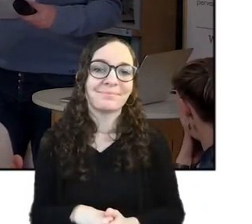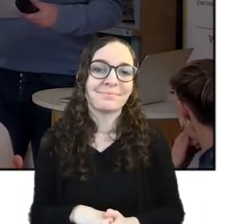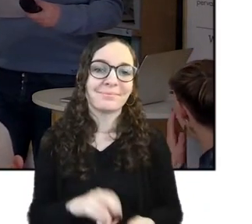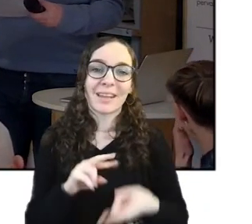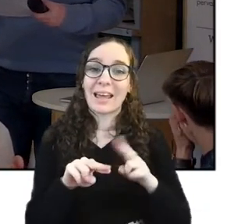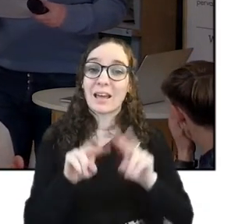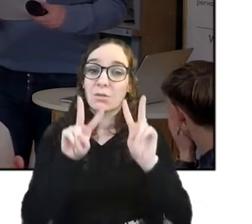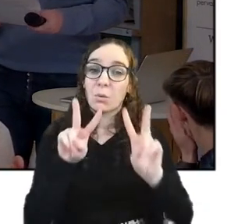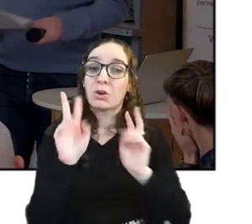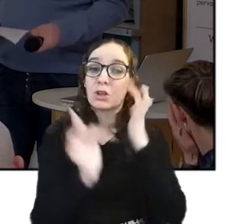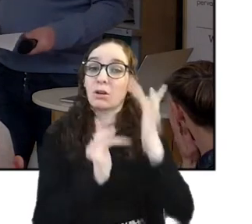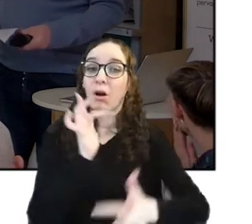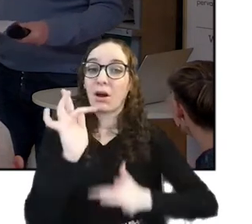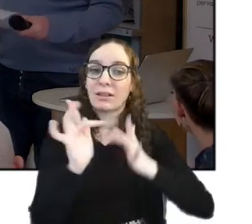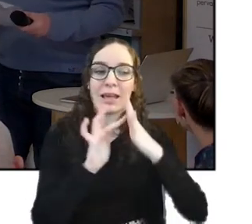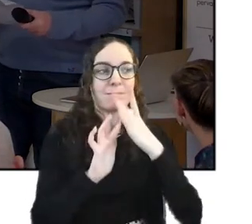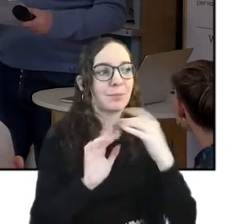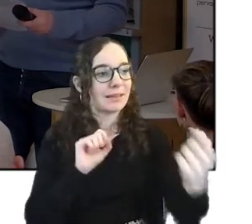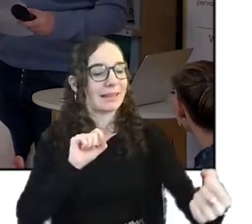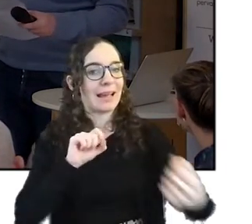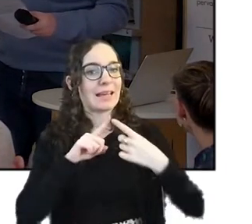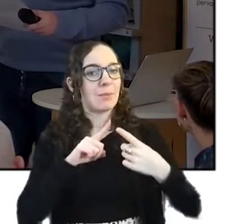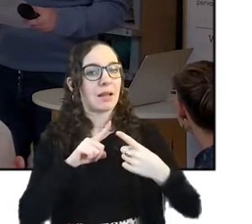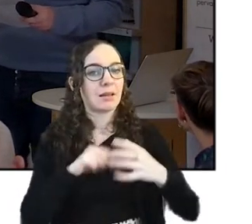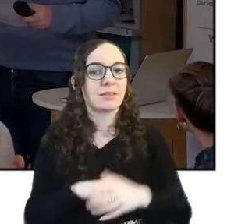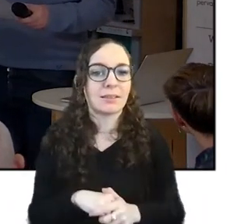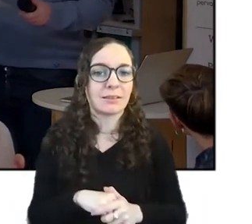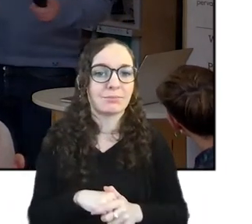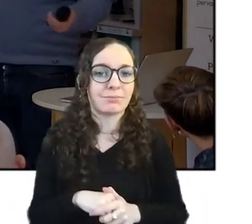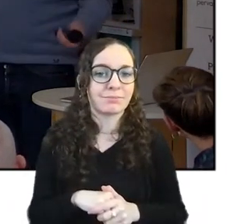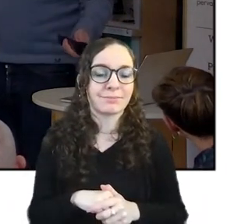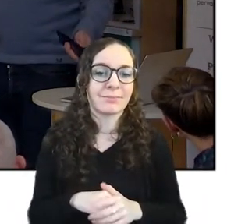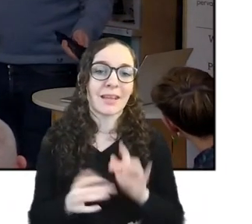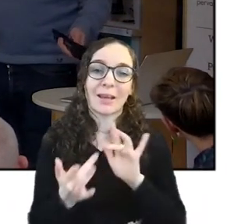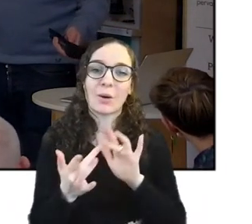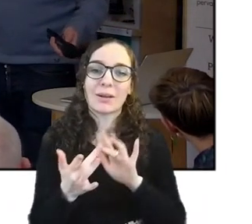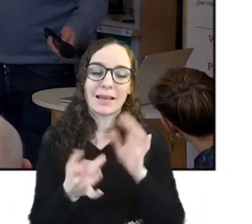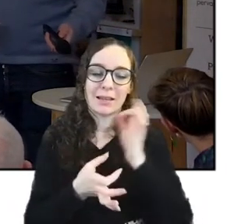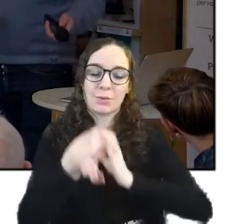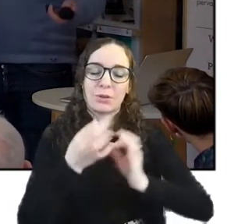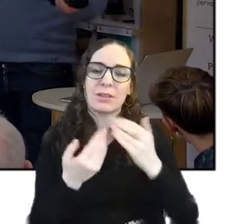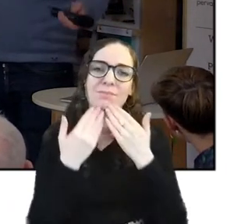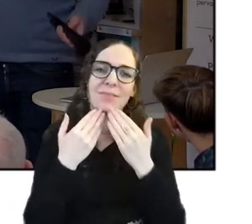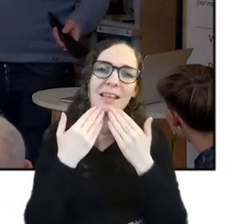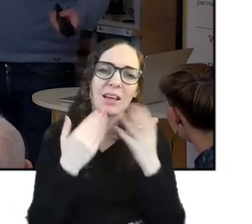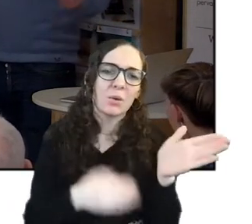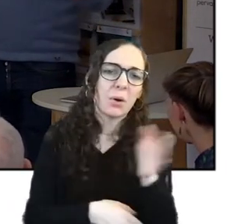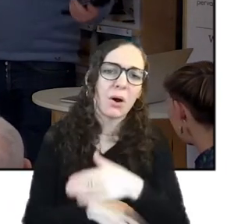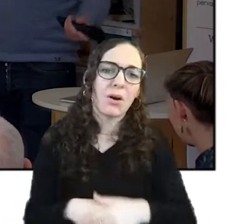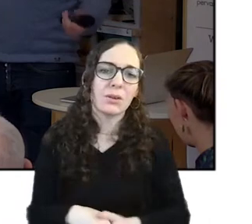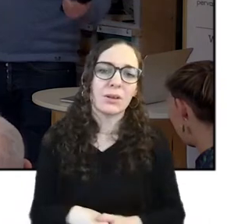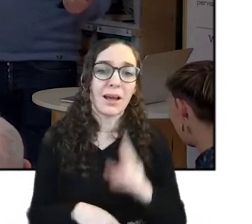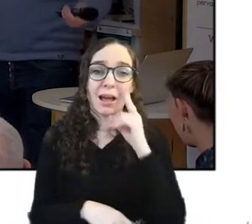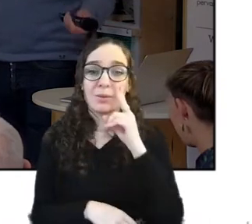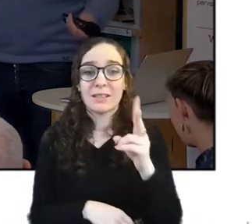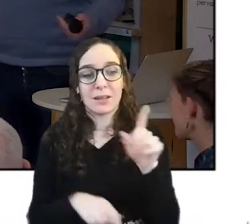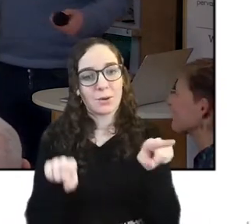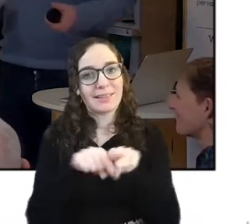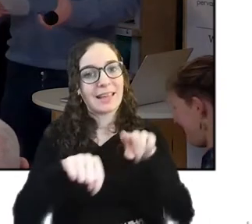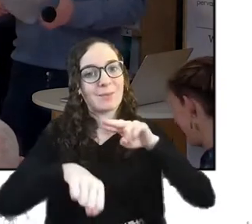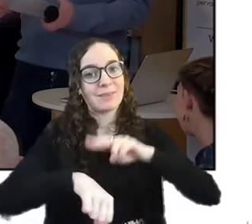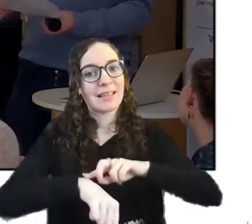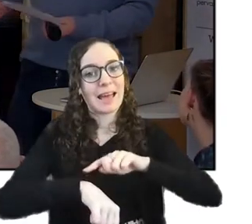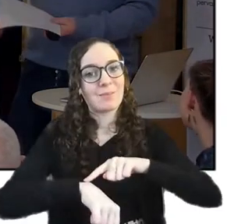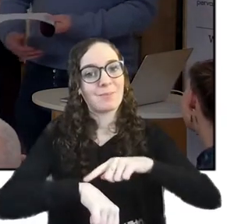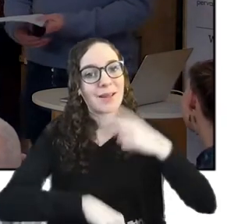online uh drop us a line at studio watershed.co.uk with any questions thank you all for being here here today and we'll see you all here same time in two weeks